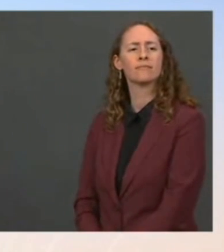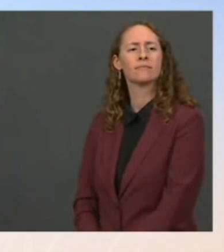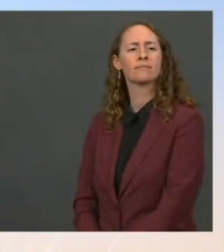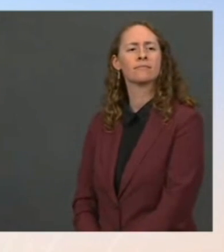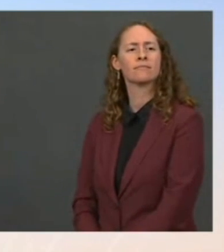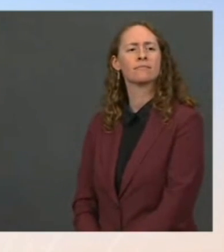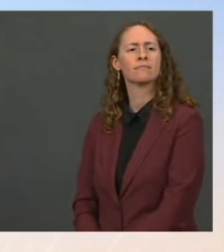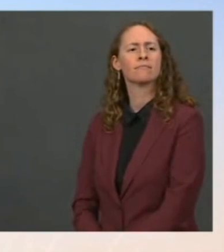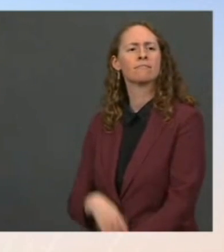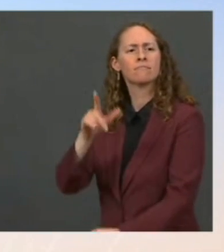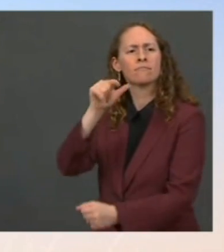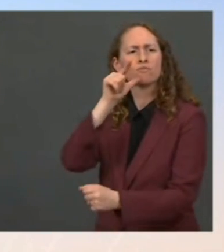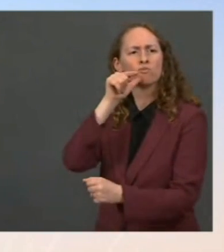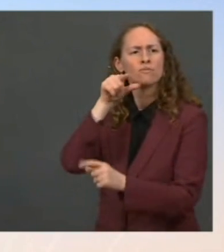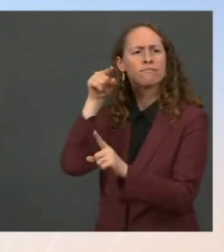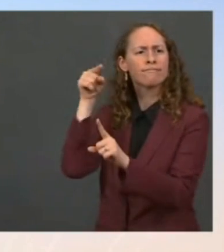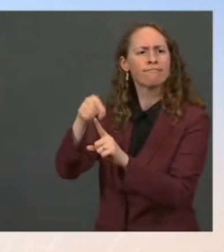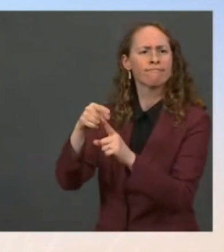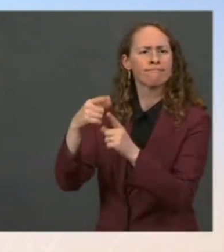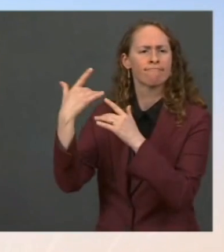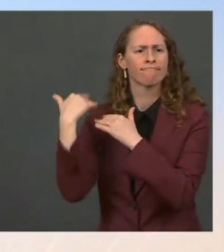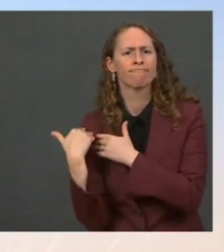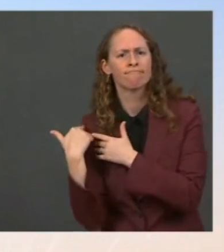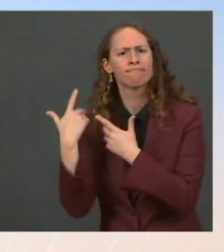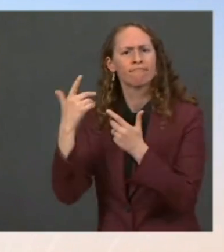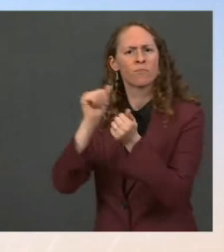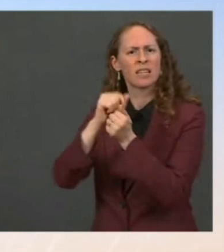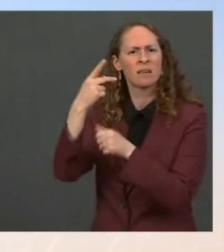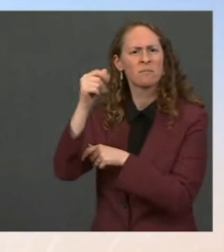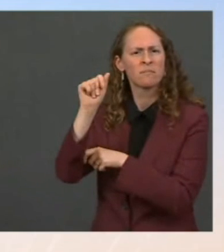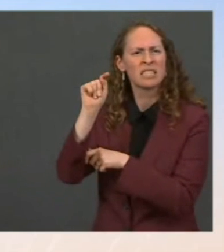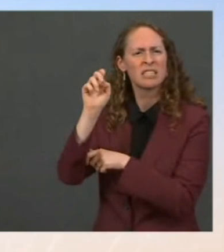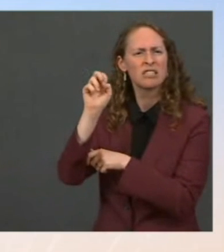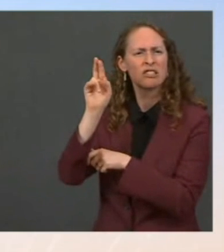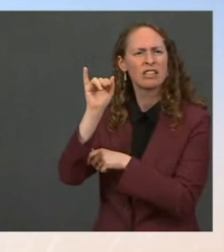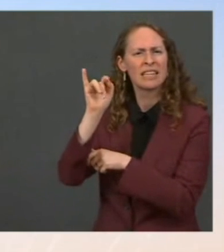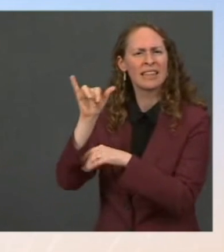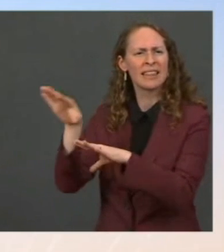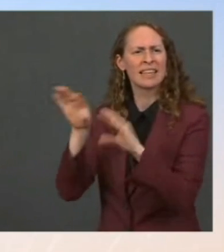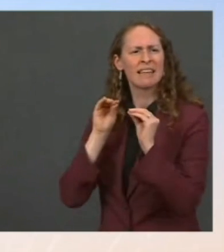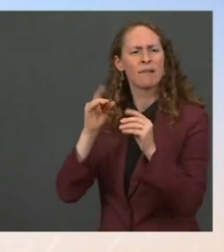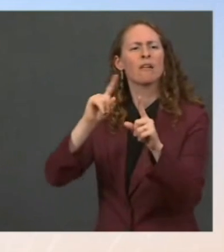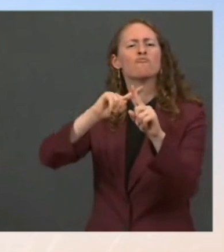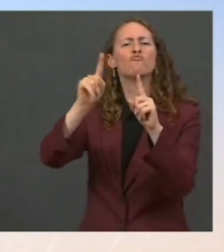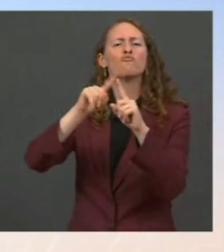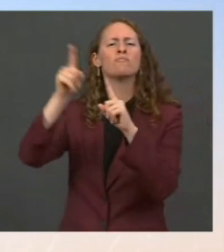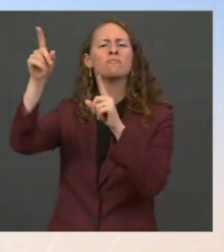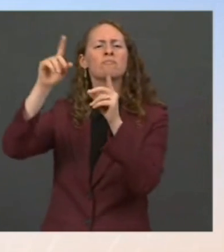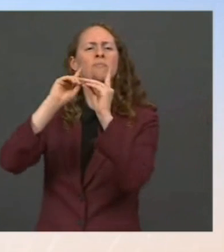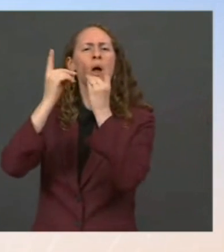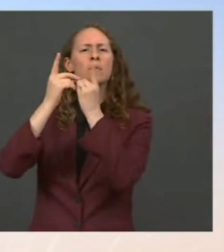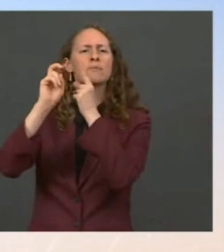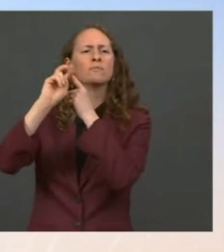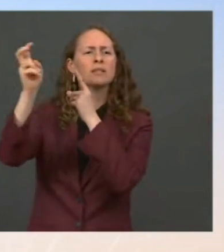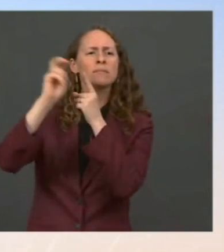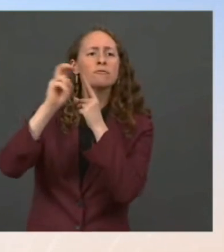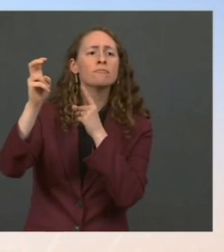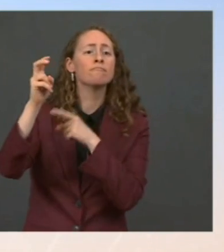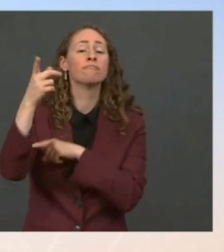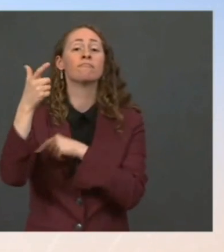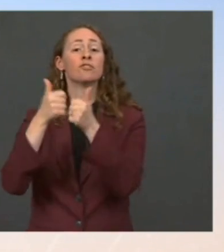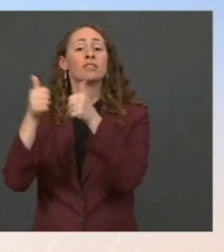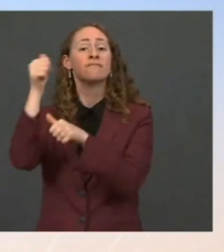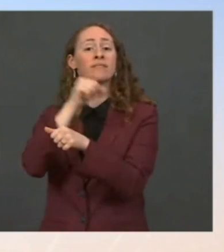paternity leave? There are a range of officials leading different components of the Department of Transportation, including the chief of staff, the deputy